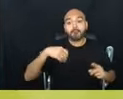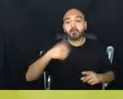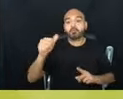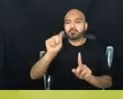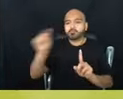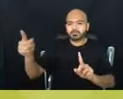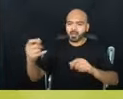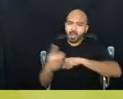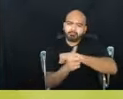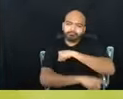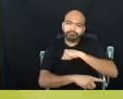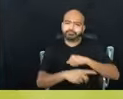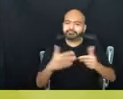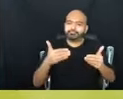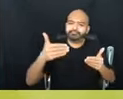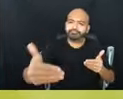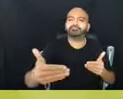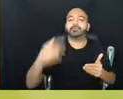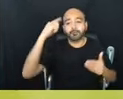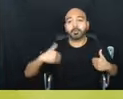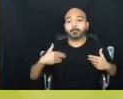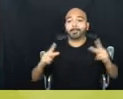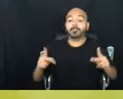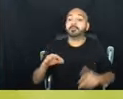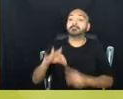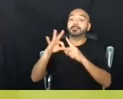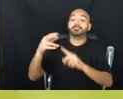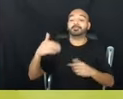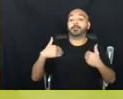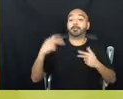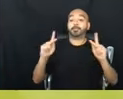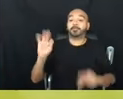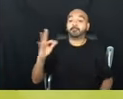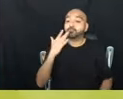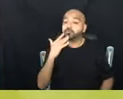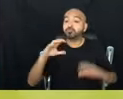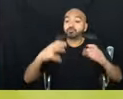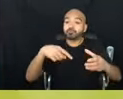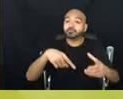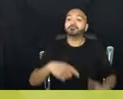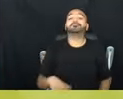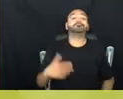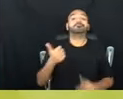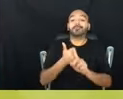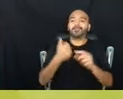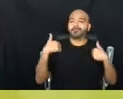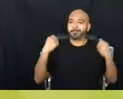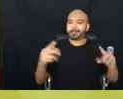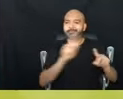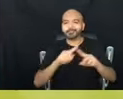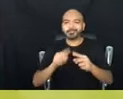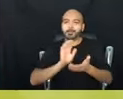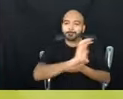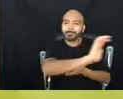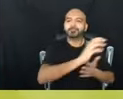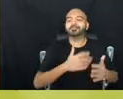criminalizing sites for young people, particularly young people of color and young people who are variously marginalized. And those are some